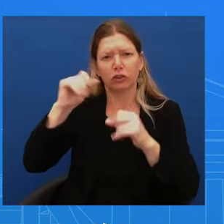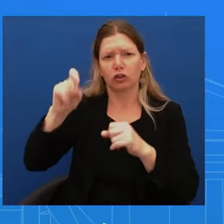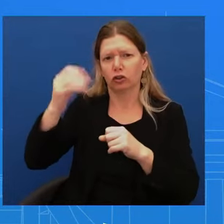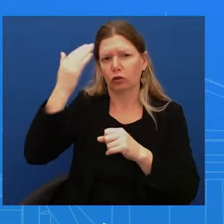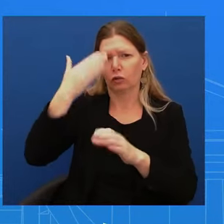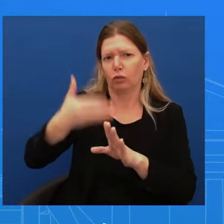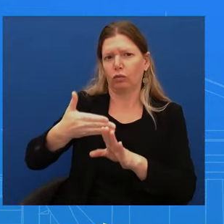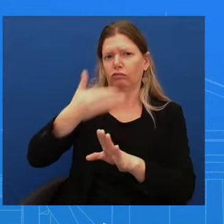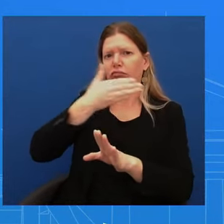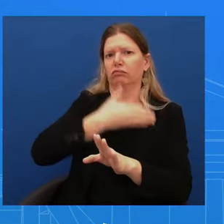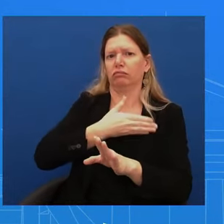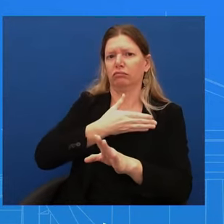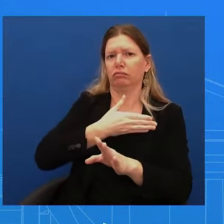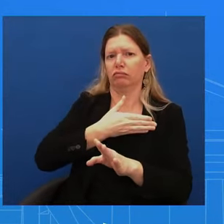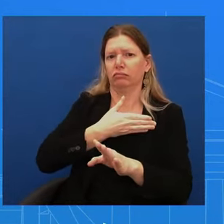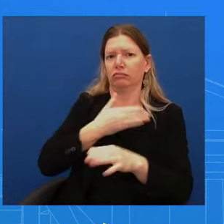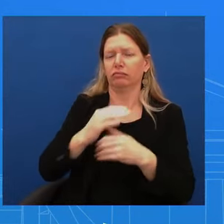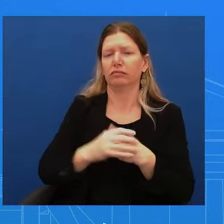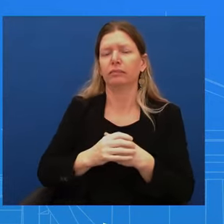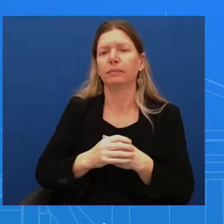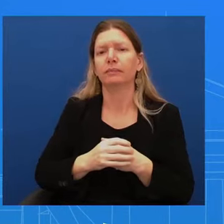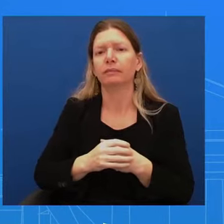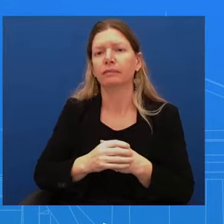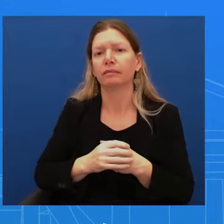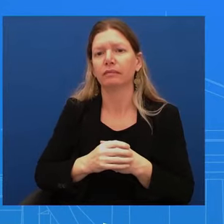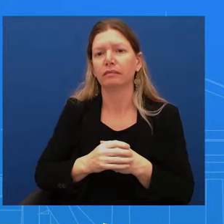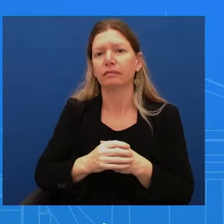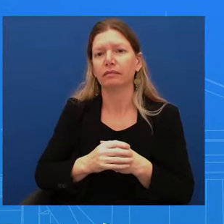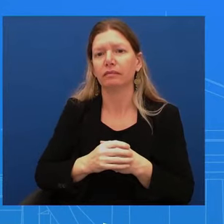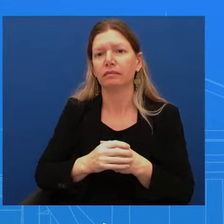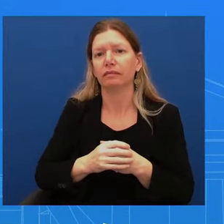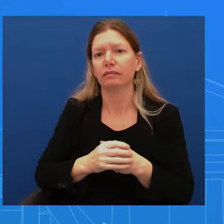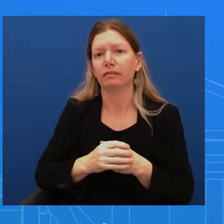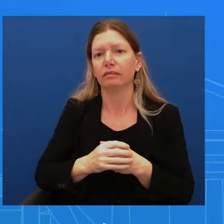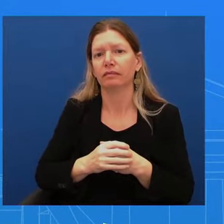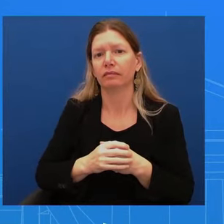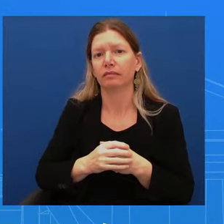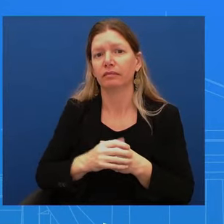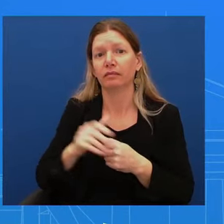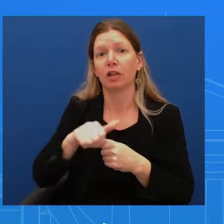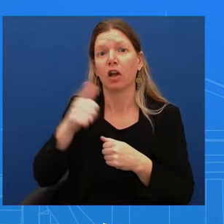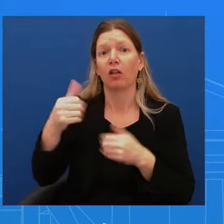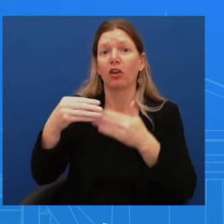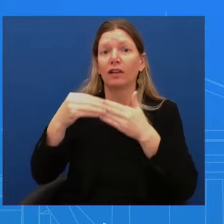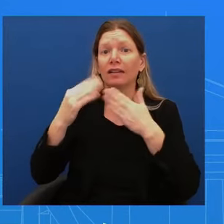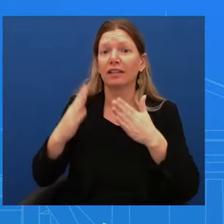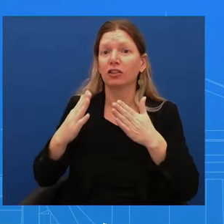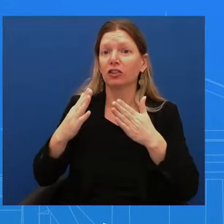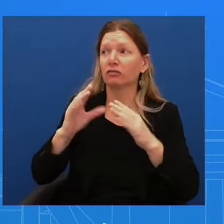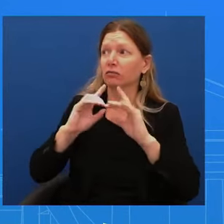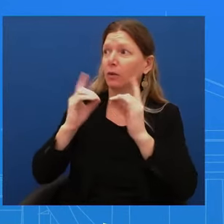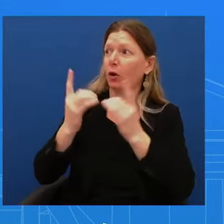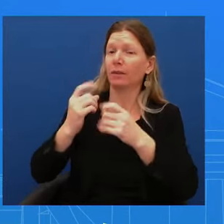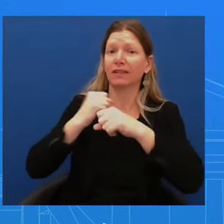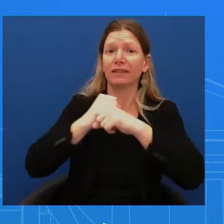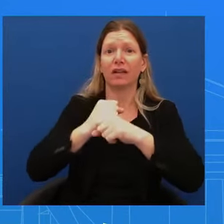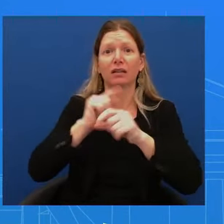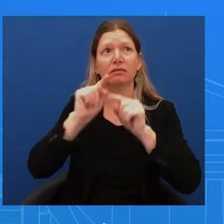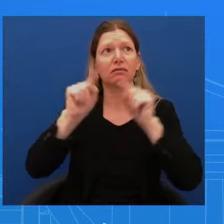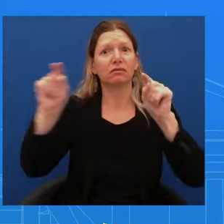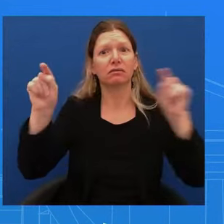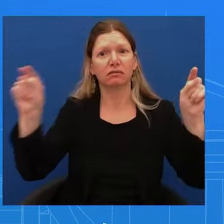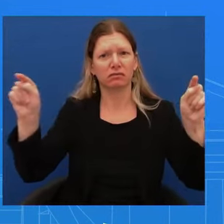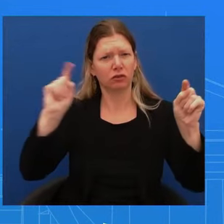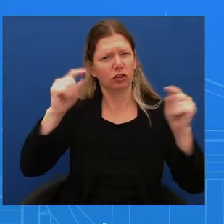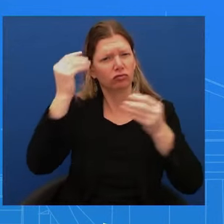frankly, other leaders at the Department of Defense. That's not the way this is supposed to happen. The president understands that. And and and that's